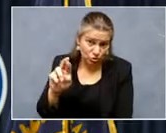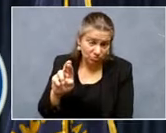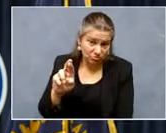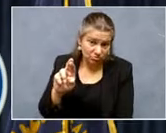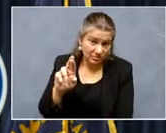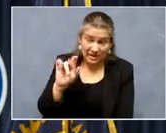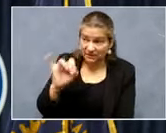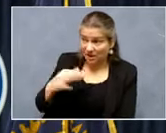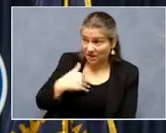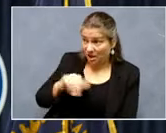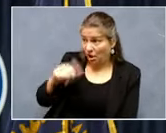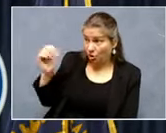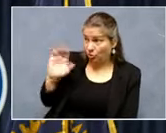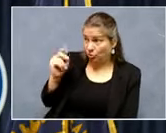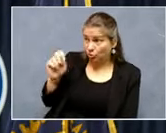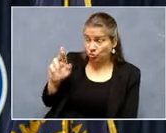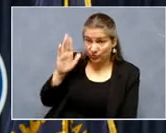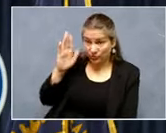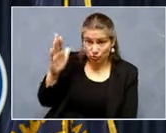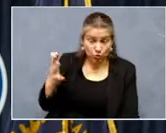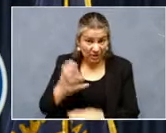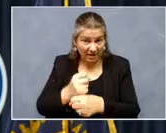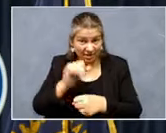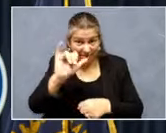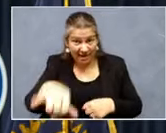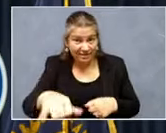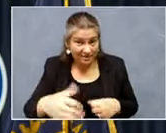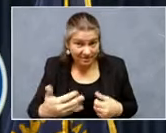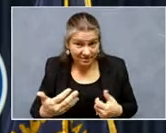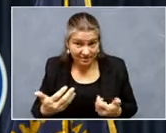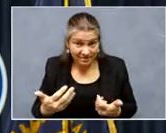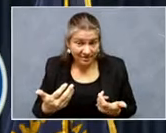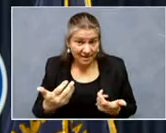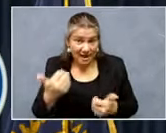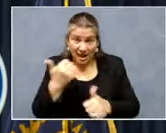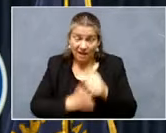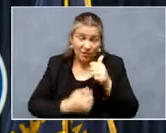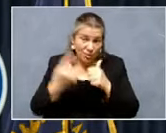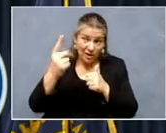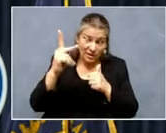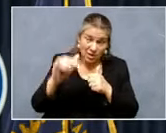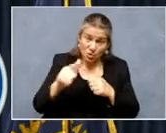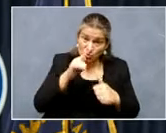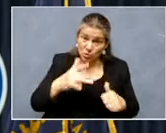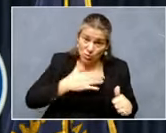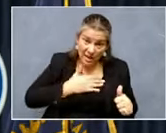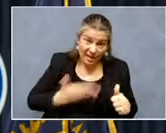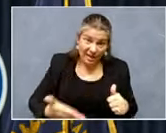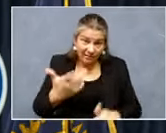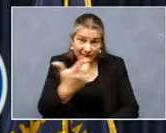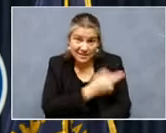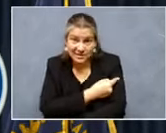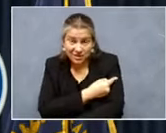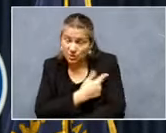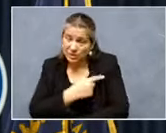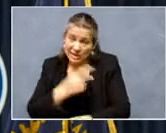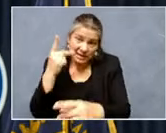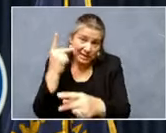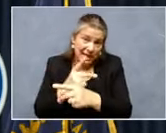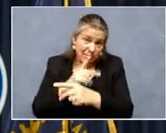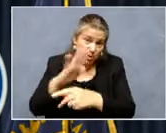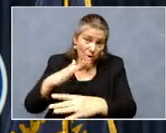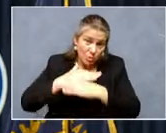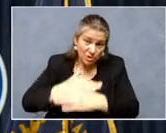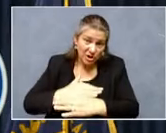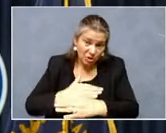to be able to get that too. Uh, my goal is everybody in Kentucky who is willing to get vaccinated, that we can keep their protection up at the